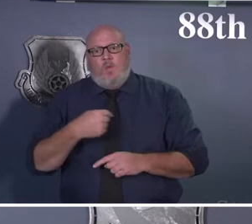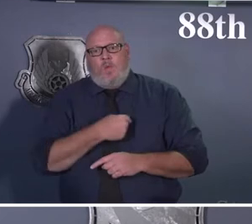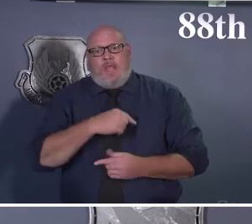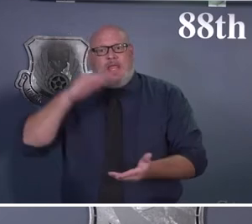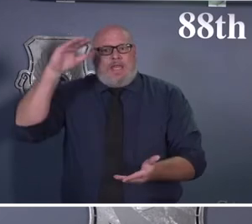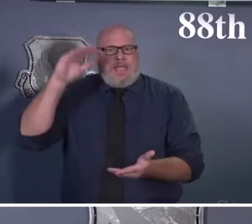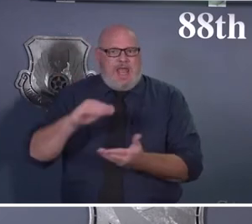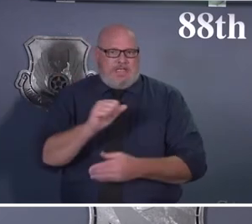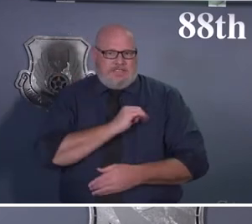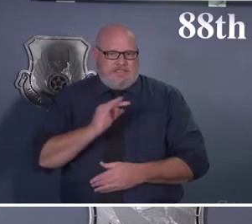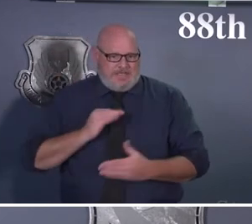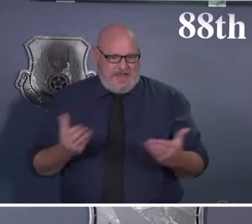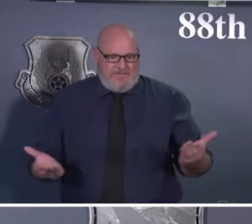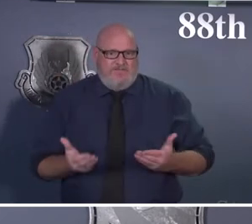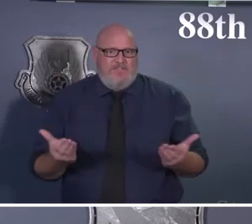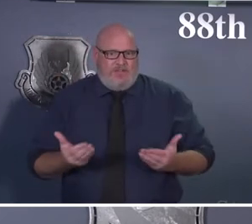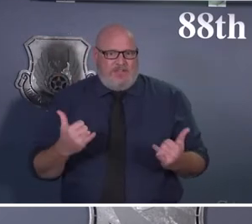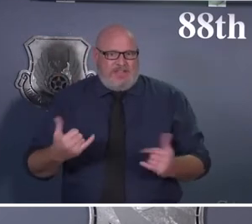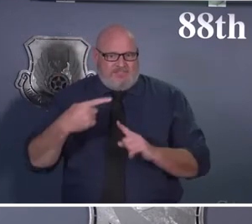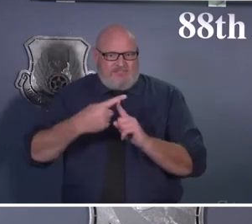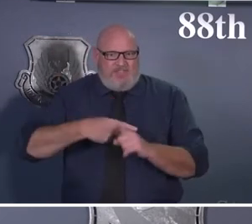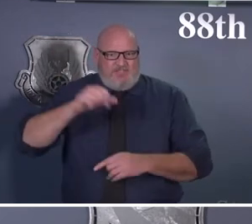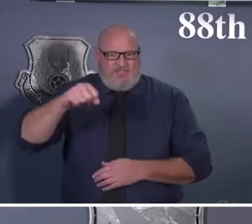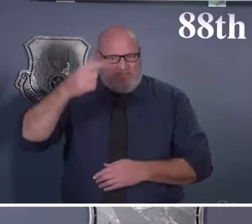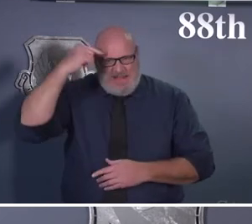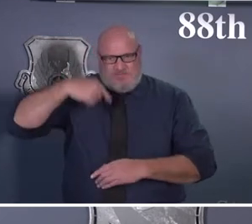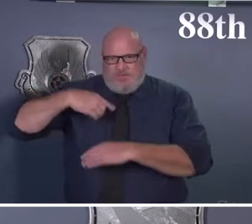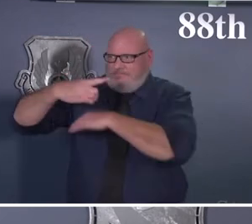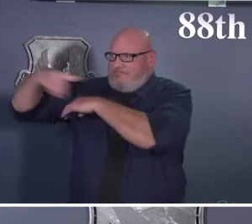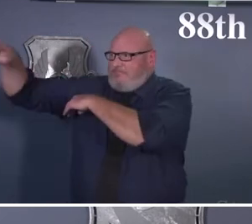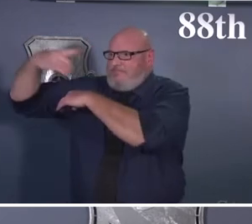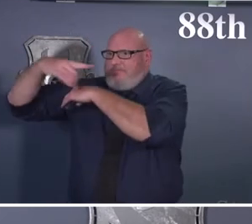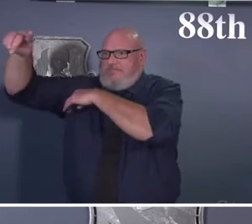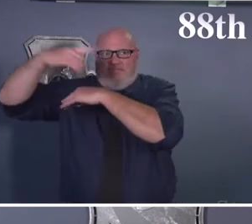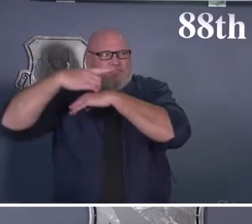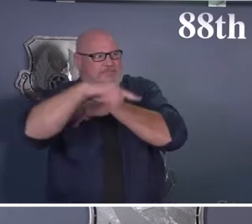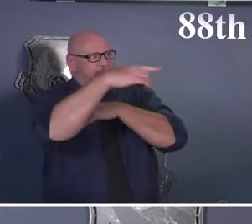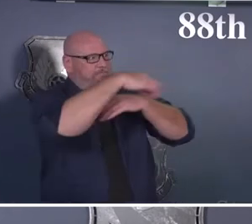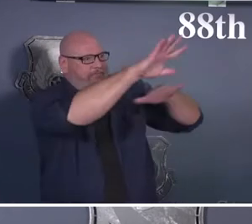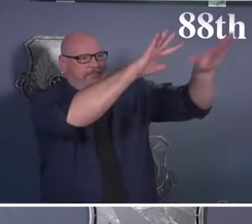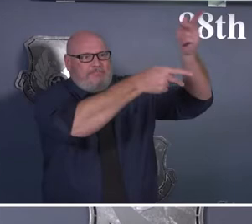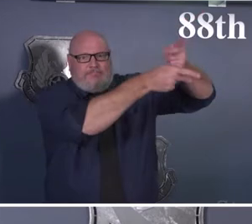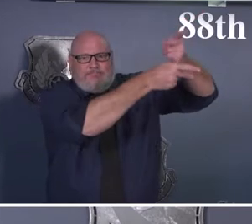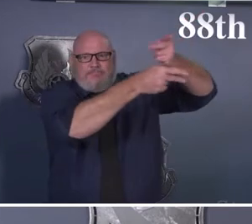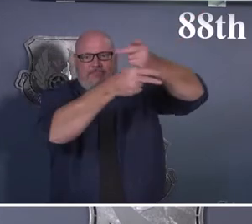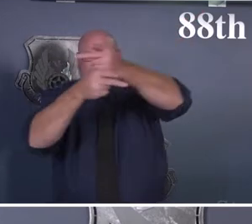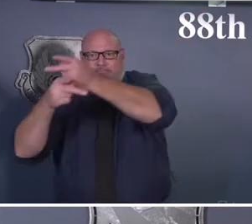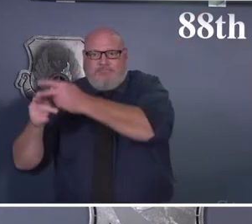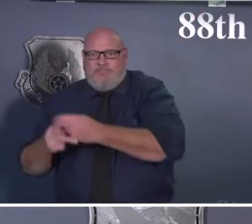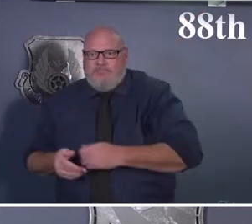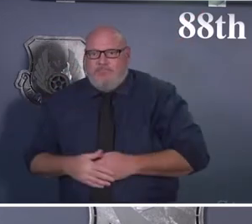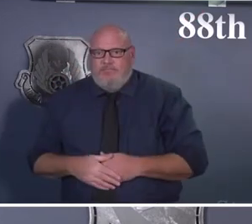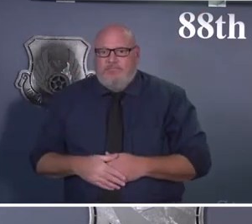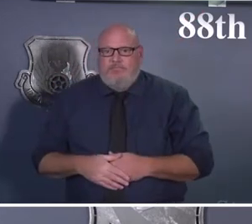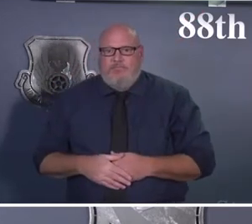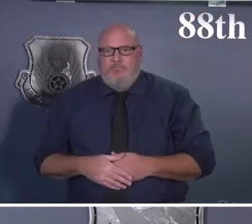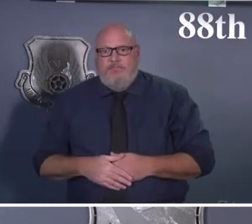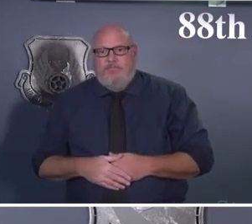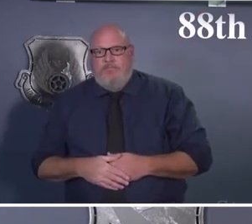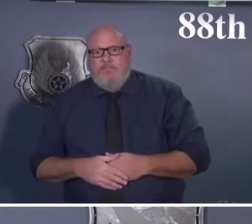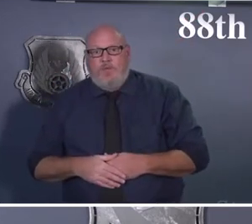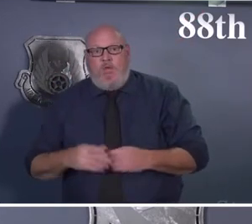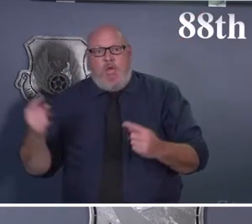In truth, the number of our inpatient beds has decreased by about 50 percent. We'll remain that way for a little bit.